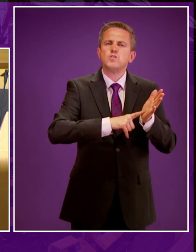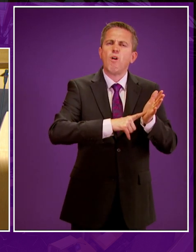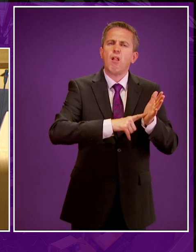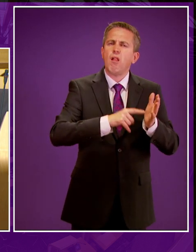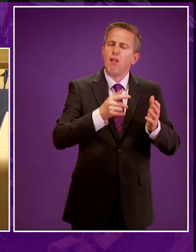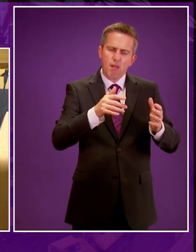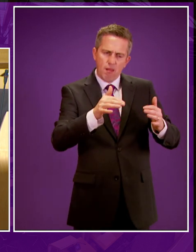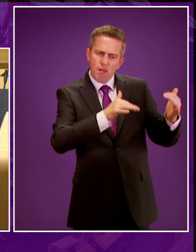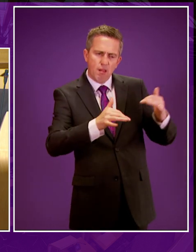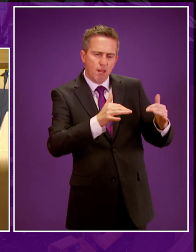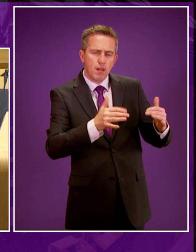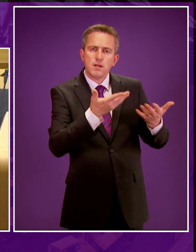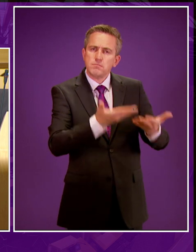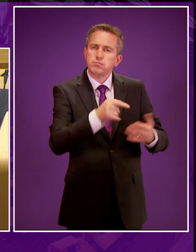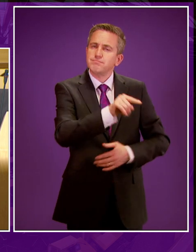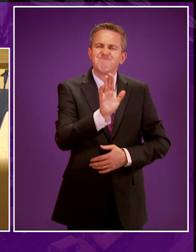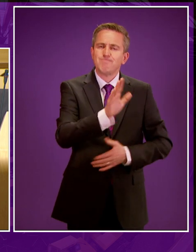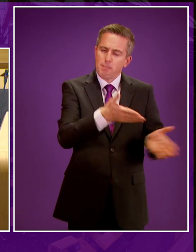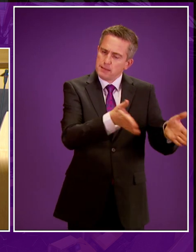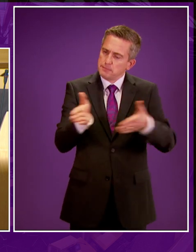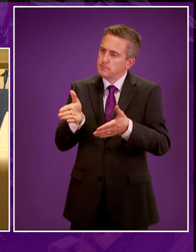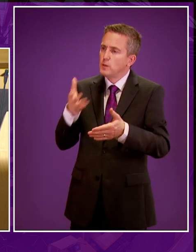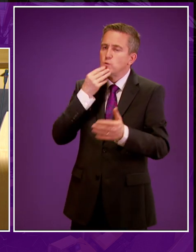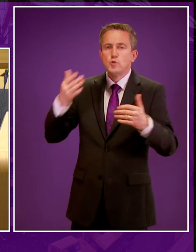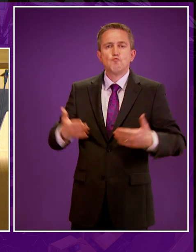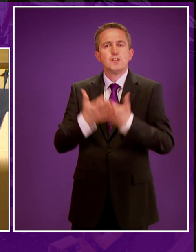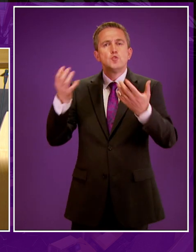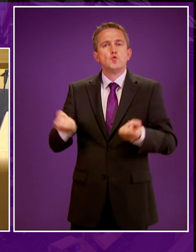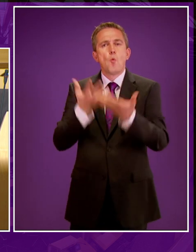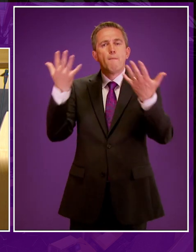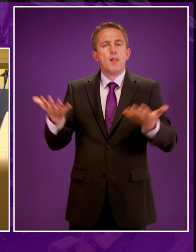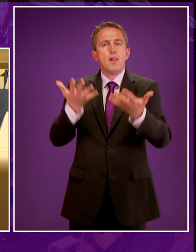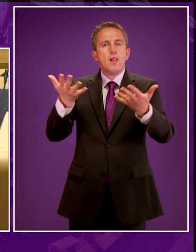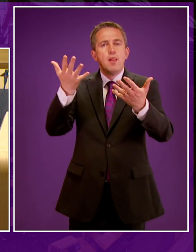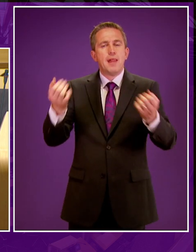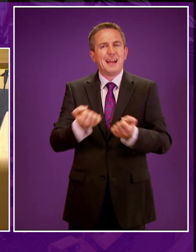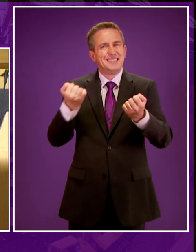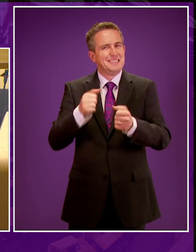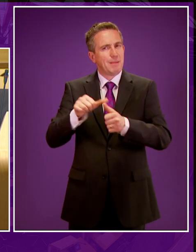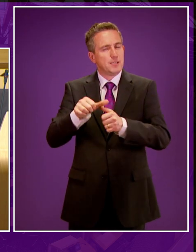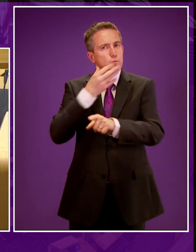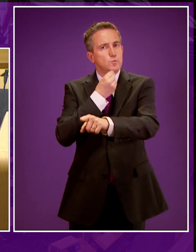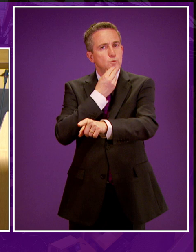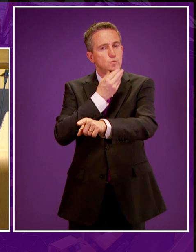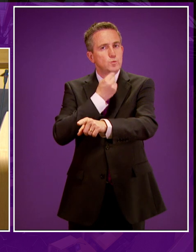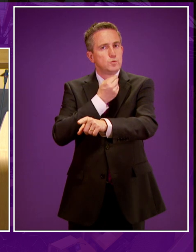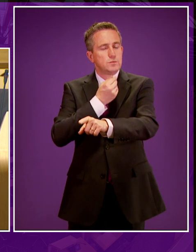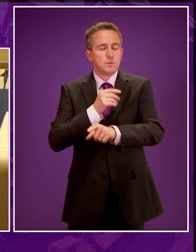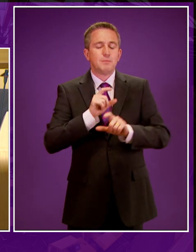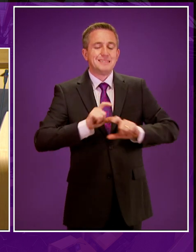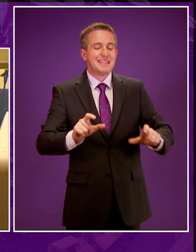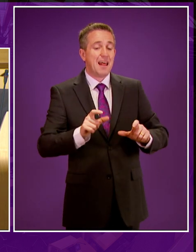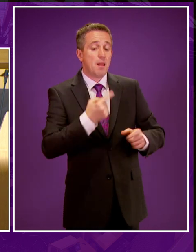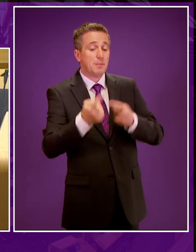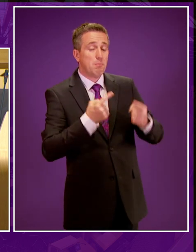crucial to our future, both in terms of meeting our energy demands and our climate change targets. But this is not easy, as the demand for energy